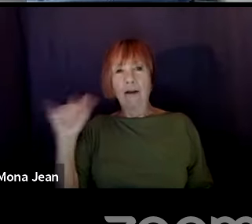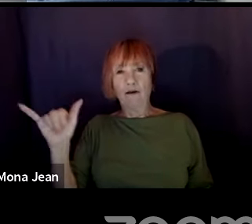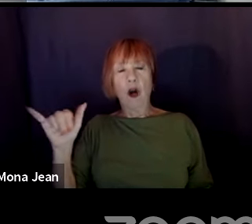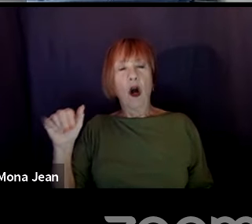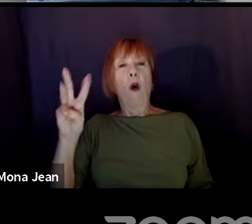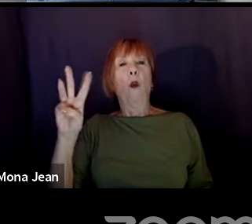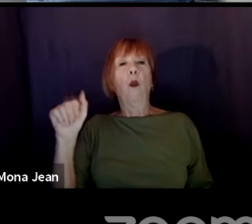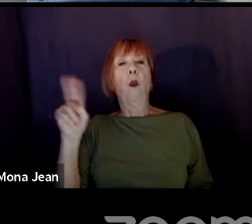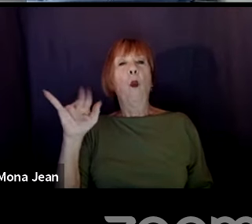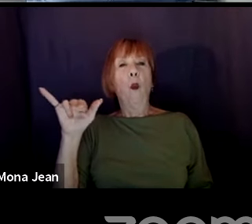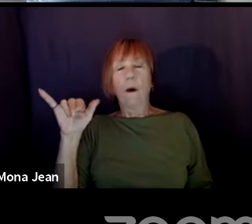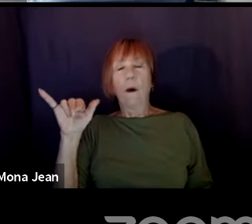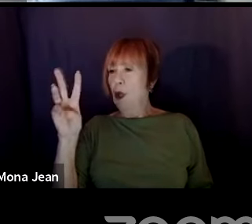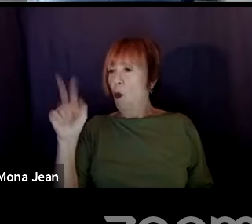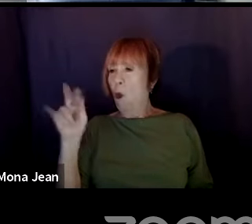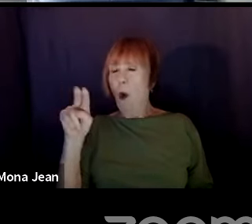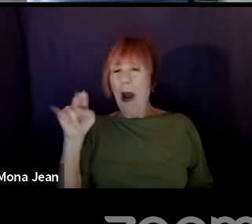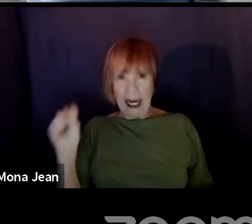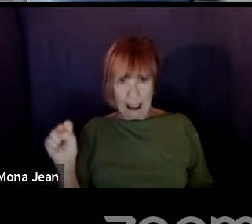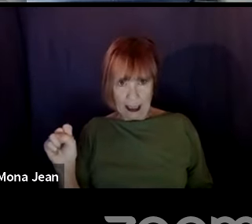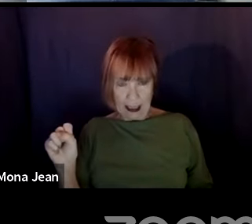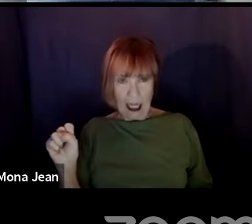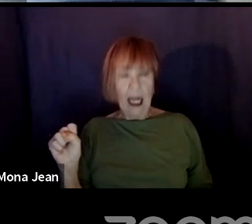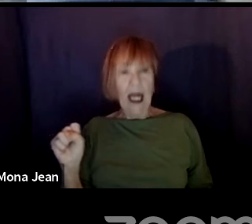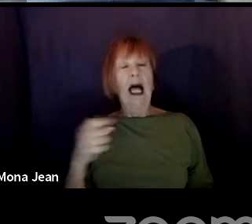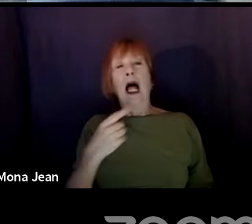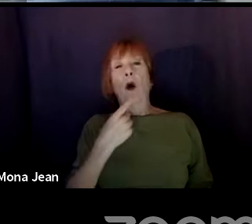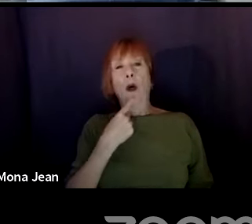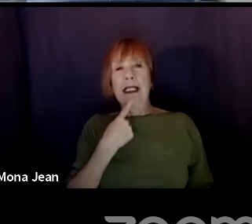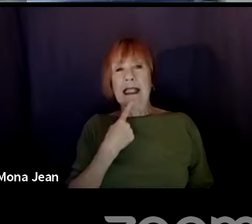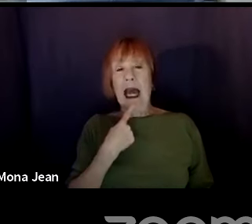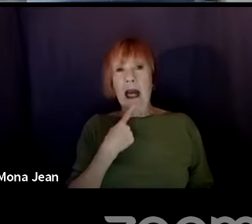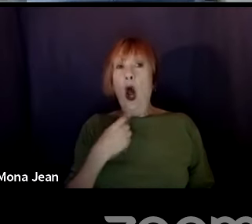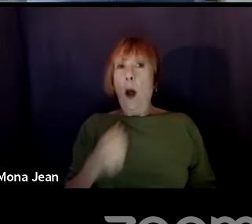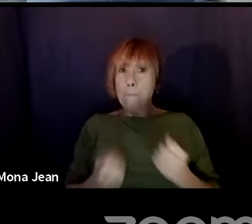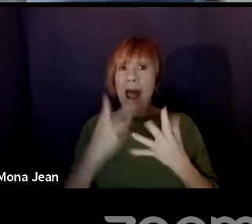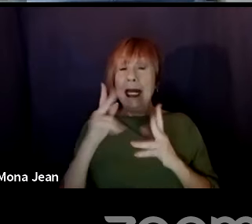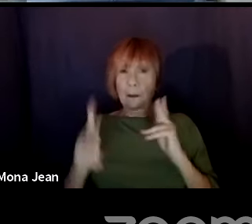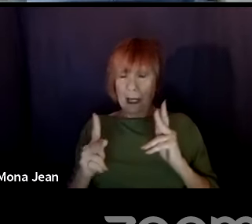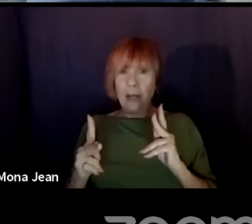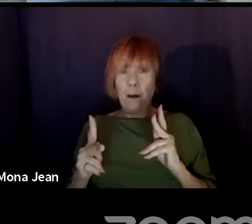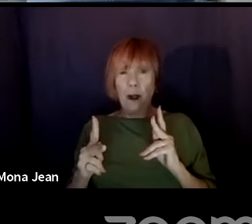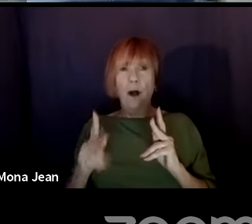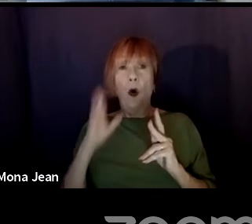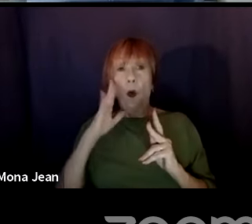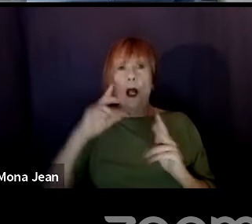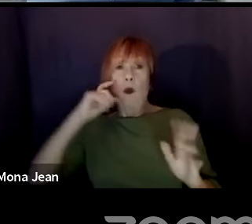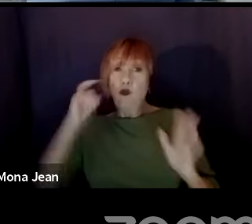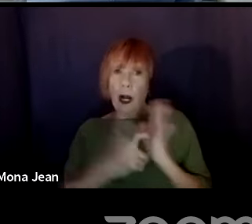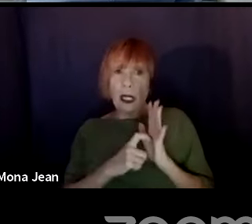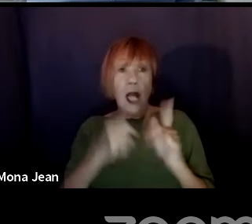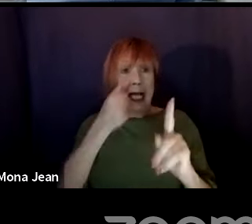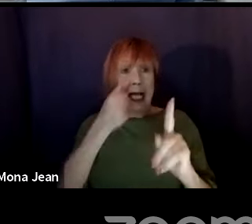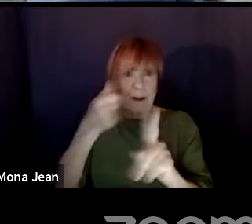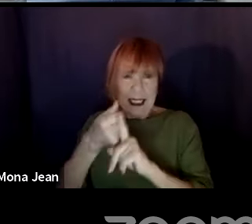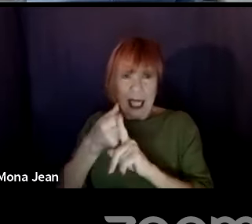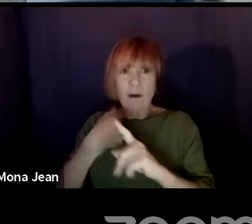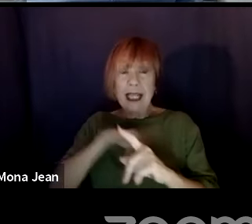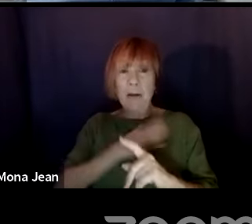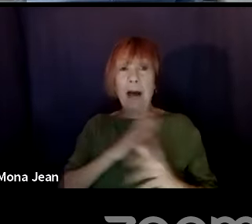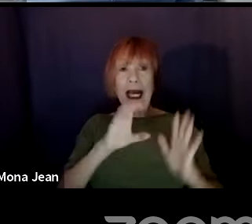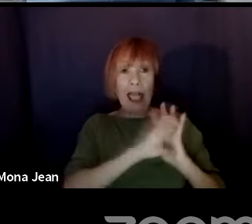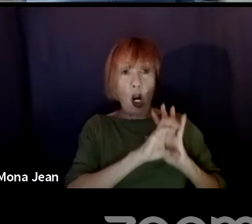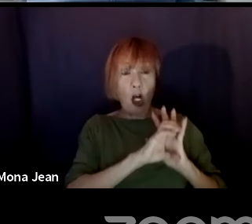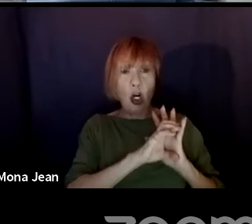Austin film festival. And he said, most people don't recognize themselves and every character he's ever created was someone real. And from that, I've been really thinking